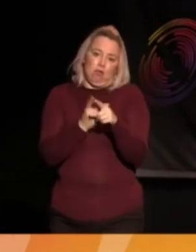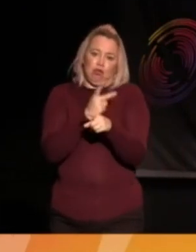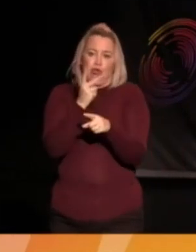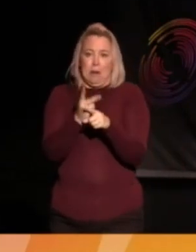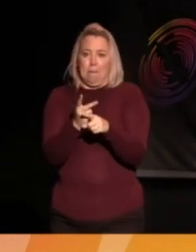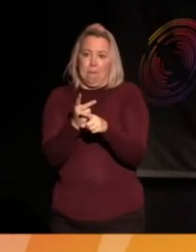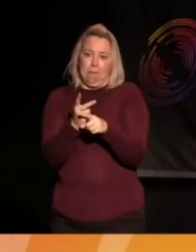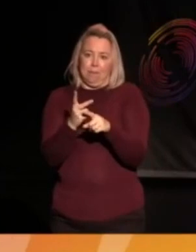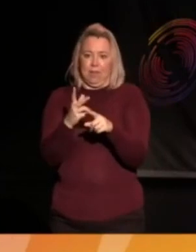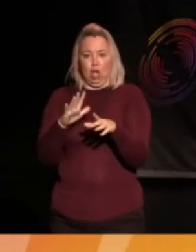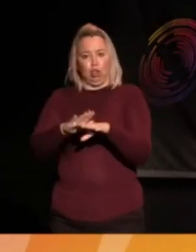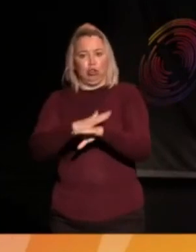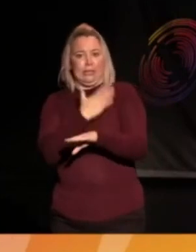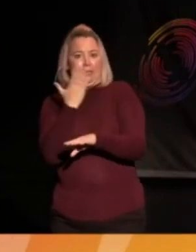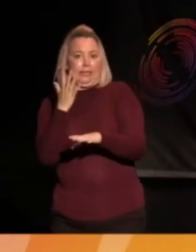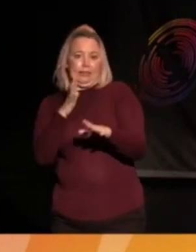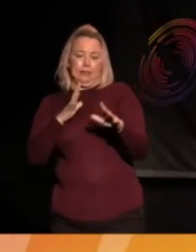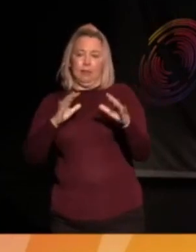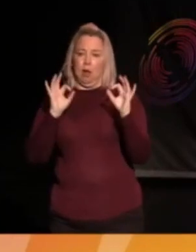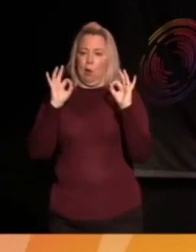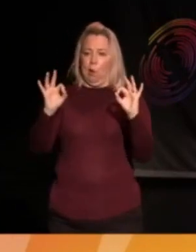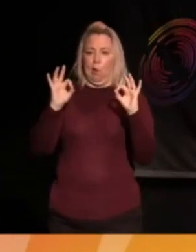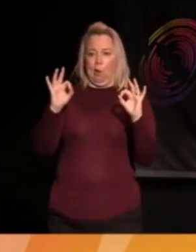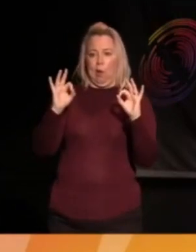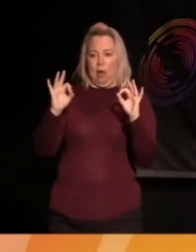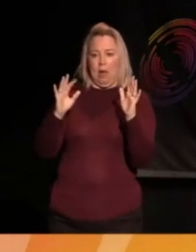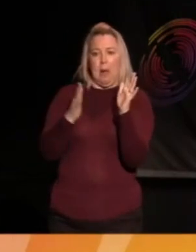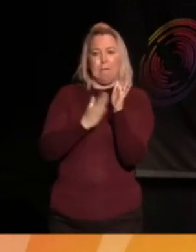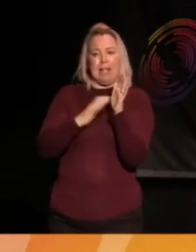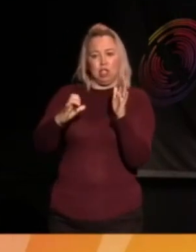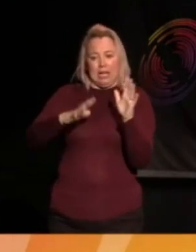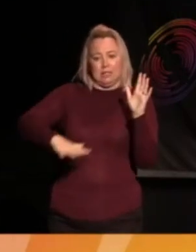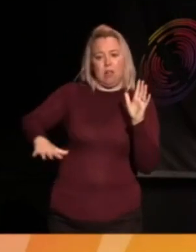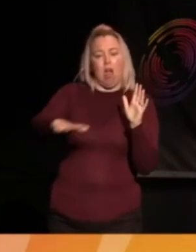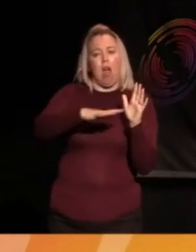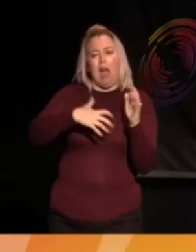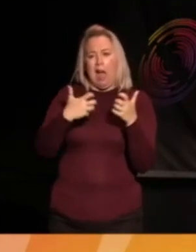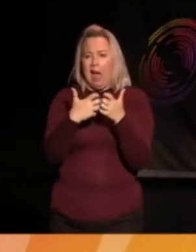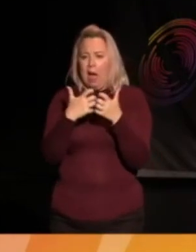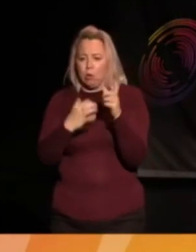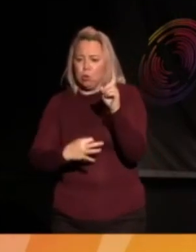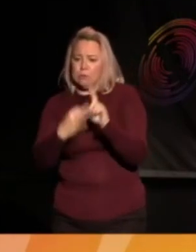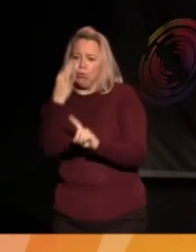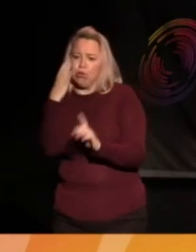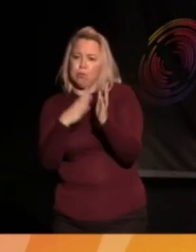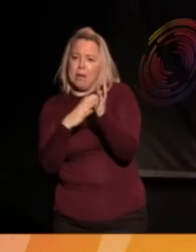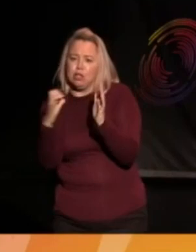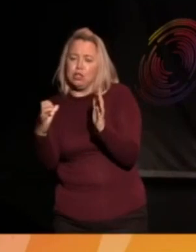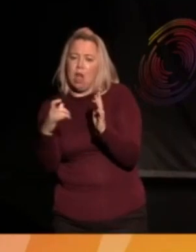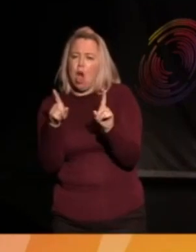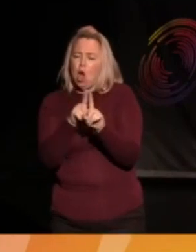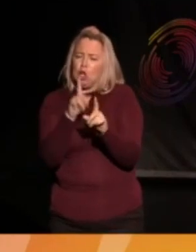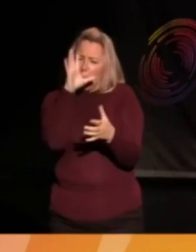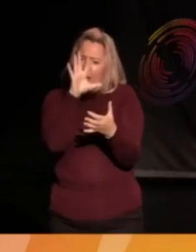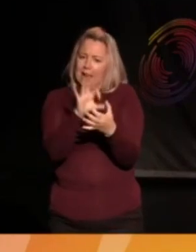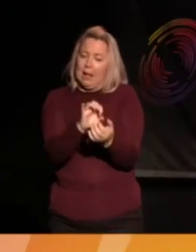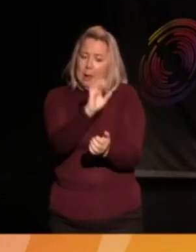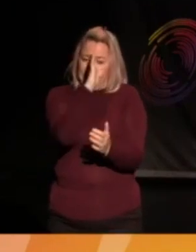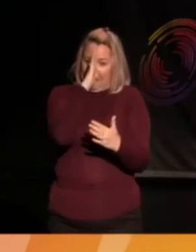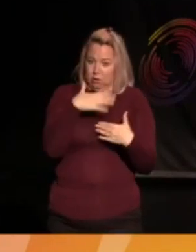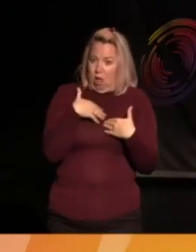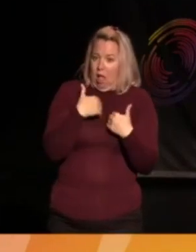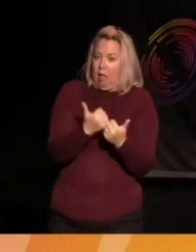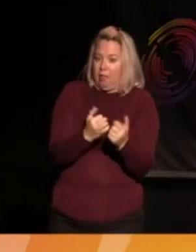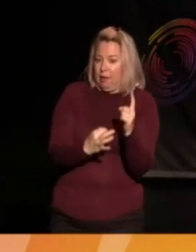greener Manchester, but that real important aspect of mental health as well. So, I think